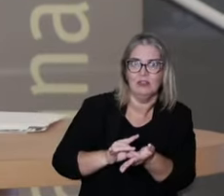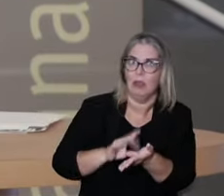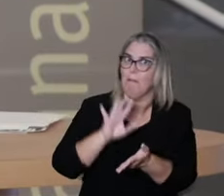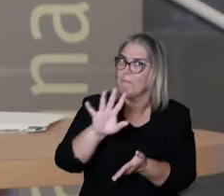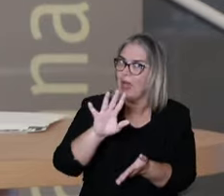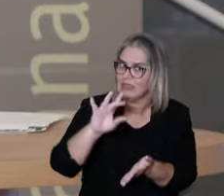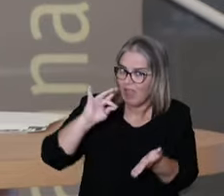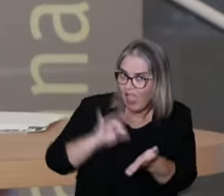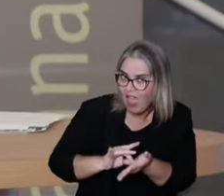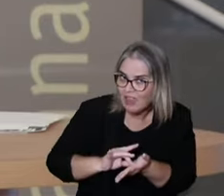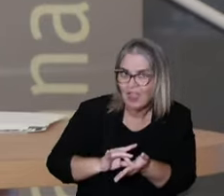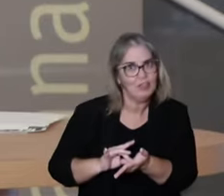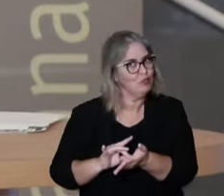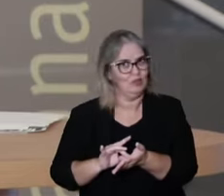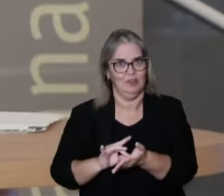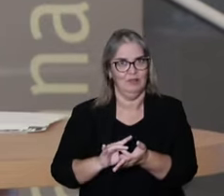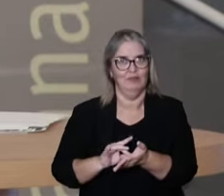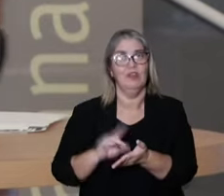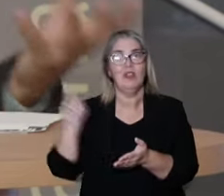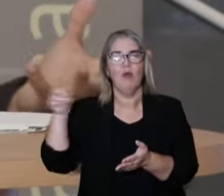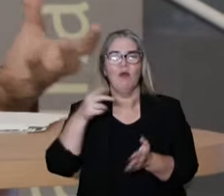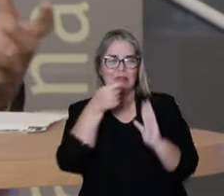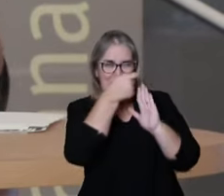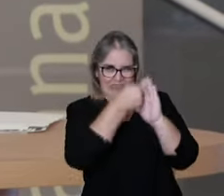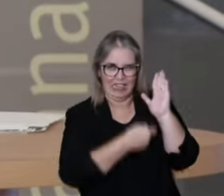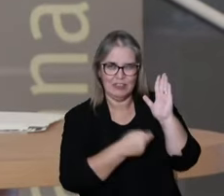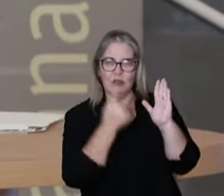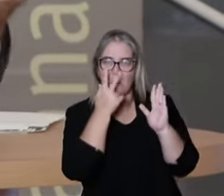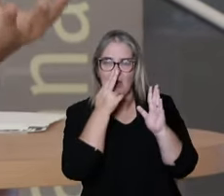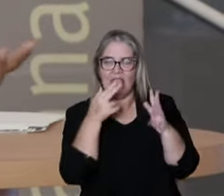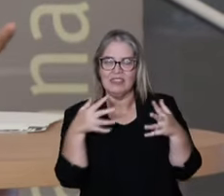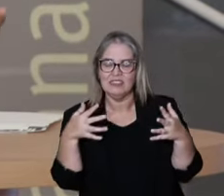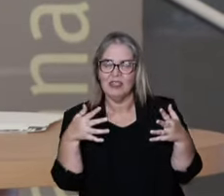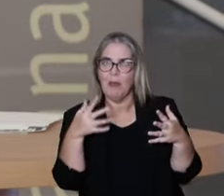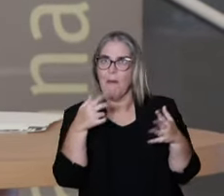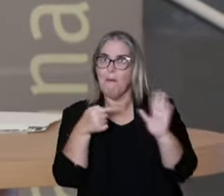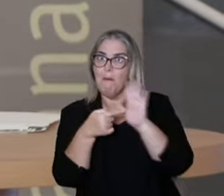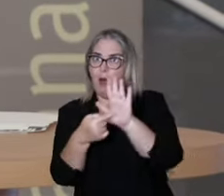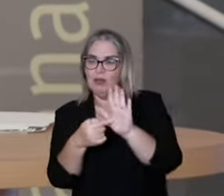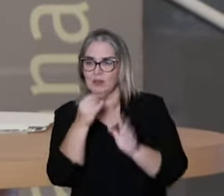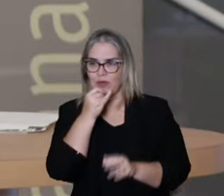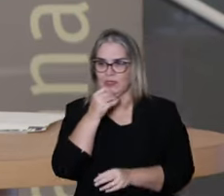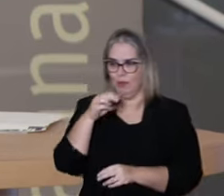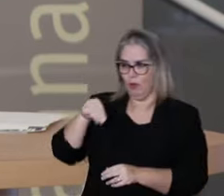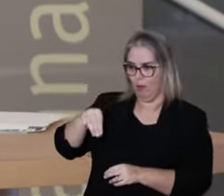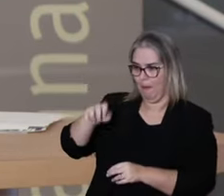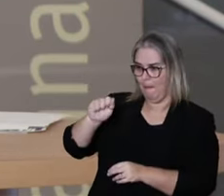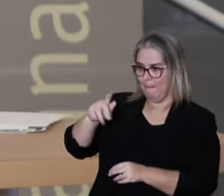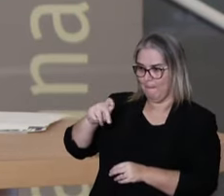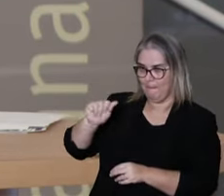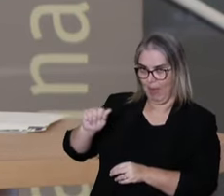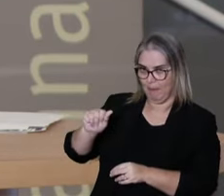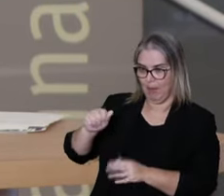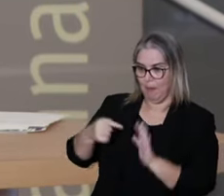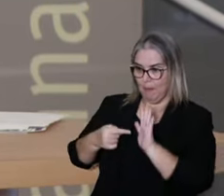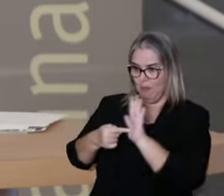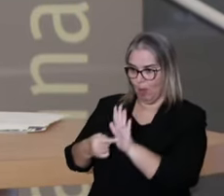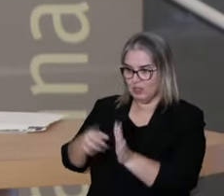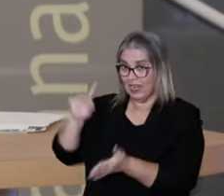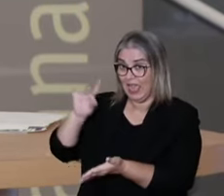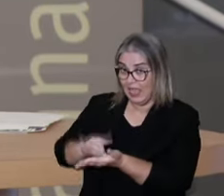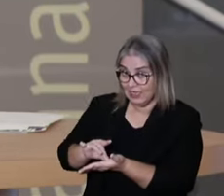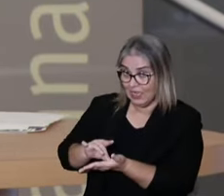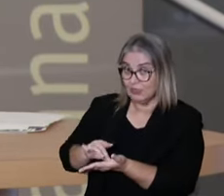not reality. So Borges is talking about this confusion between the map. That's something that to help us to handle with the reality and the